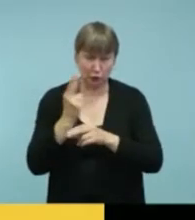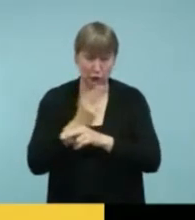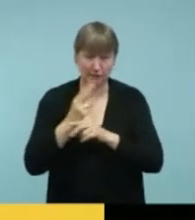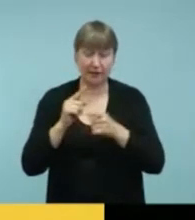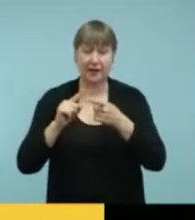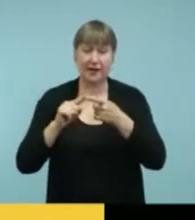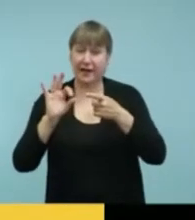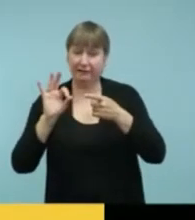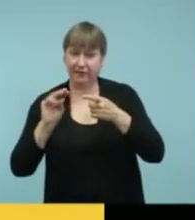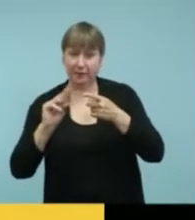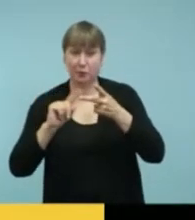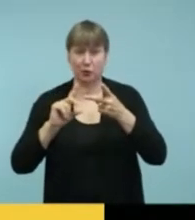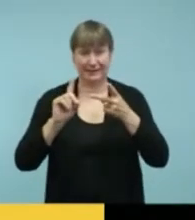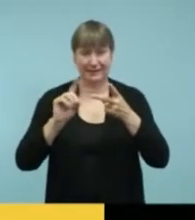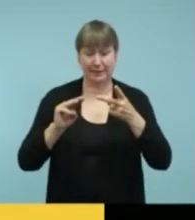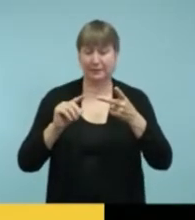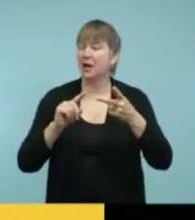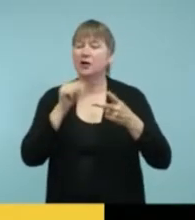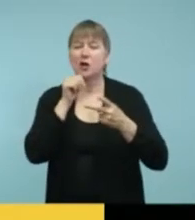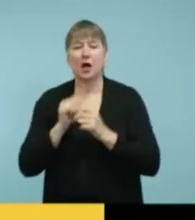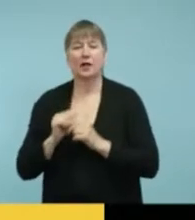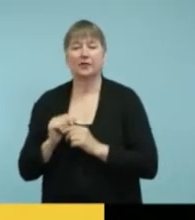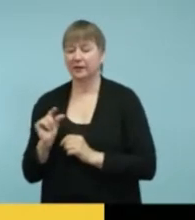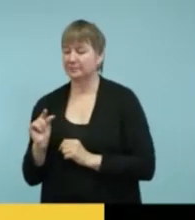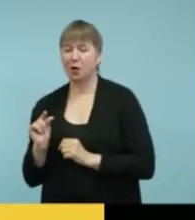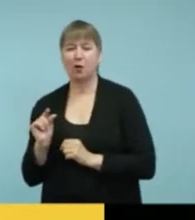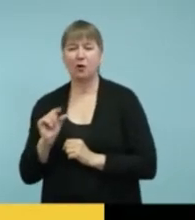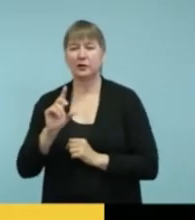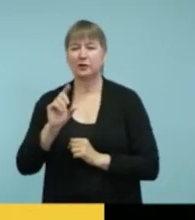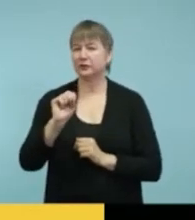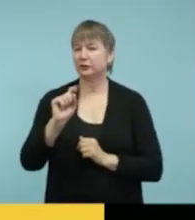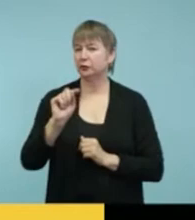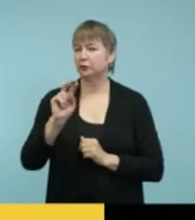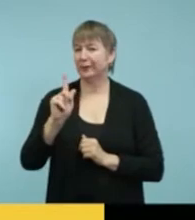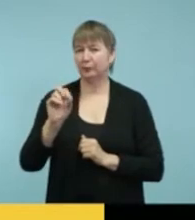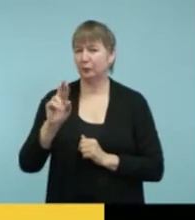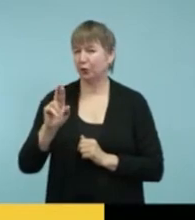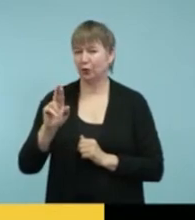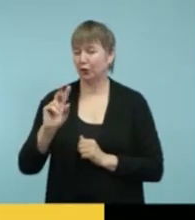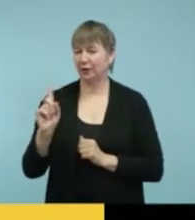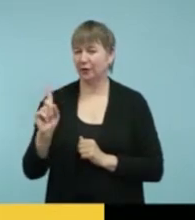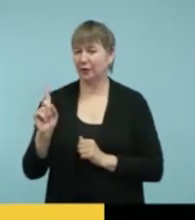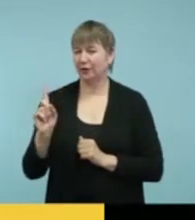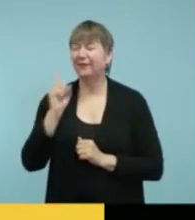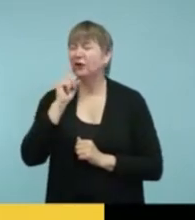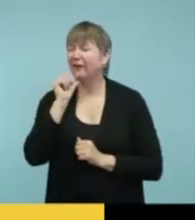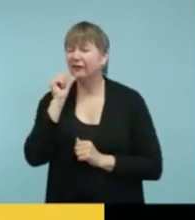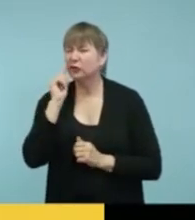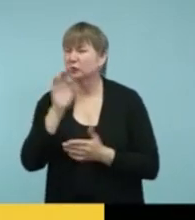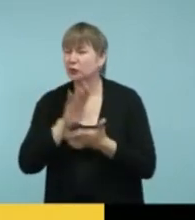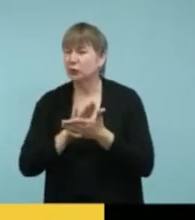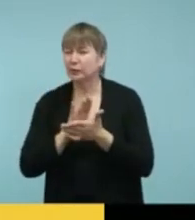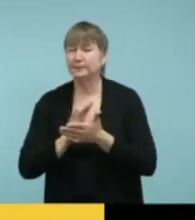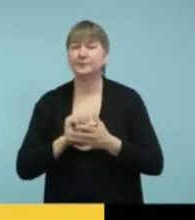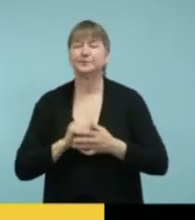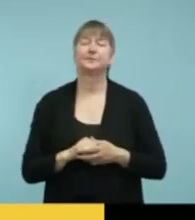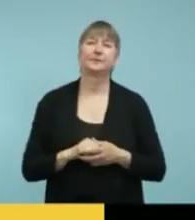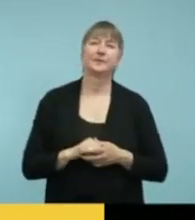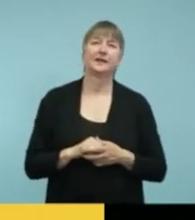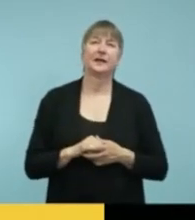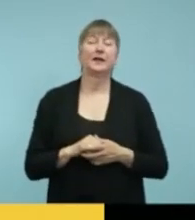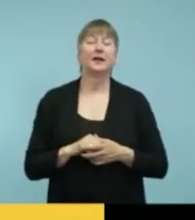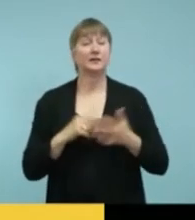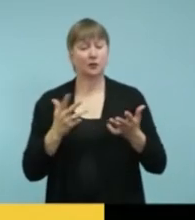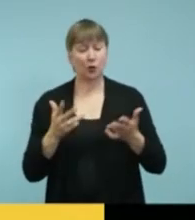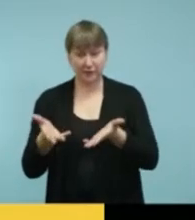streamer devices. Um, I would also recommend that, especially for kids that you use, that you get a hearing aid